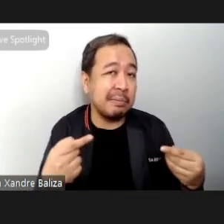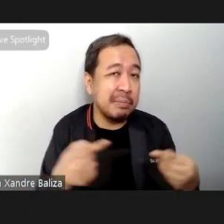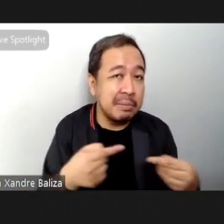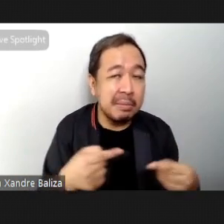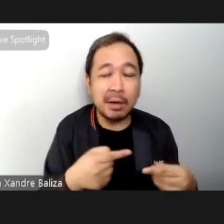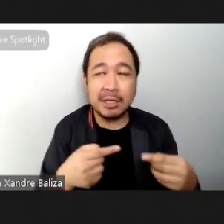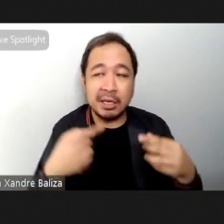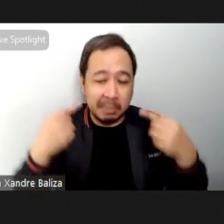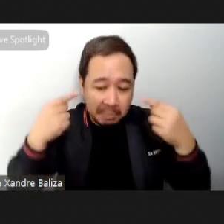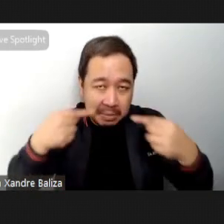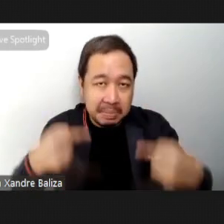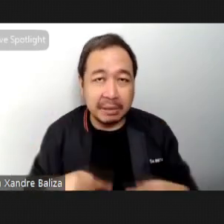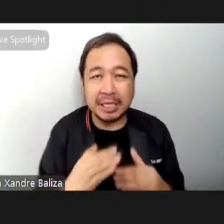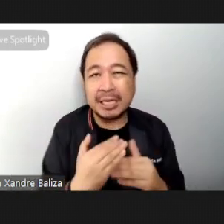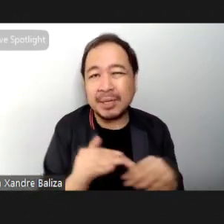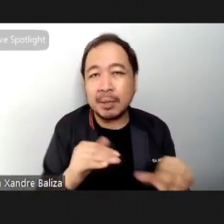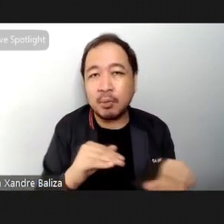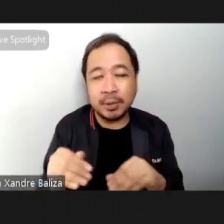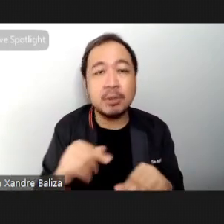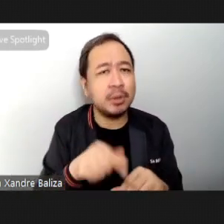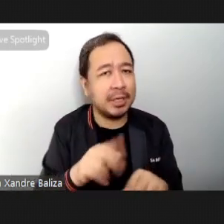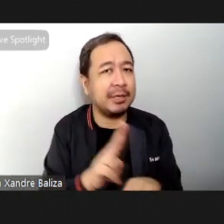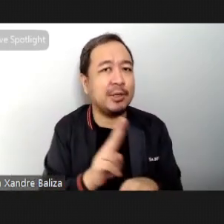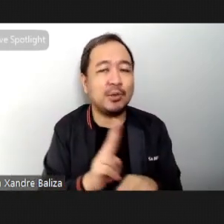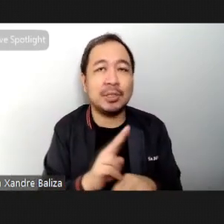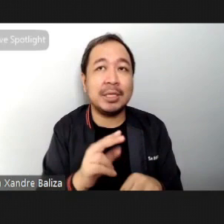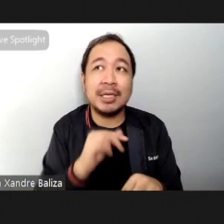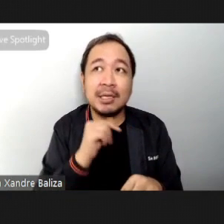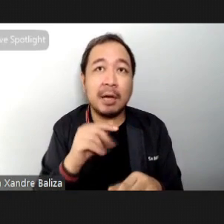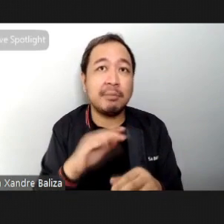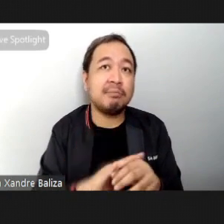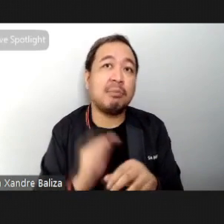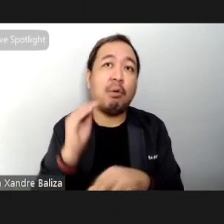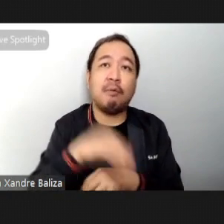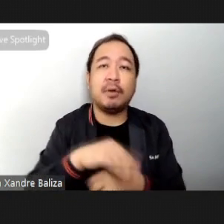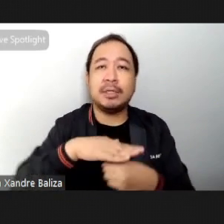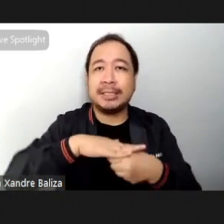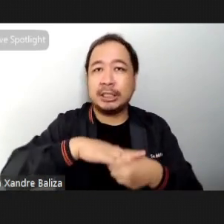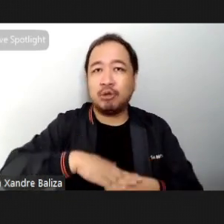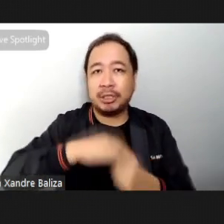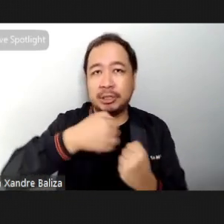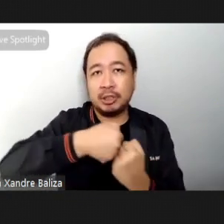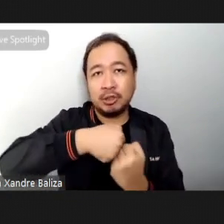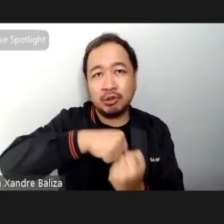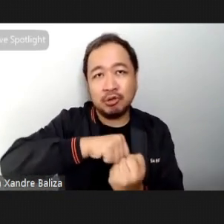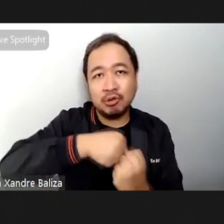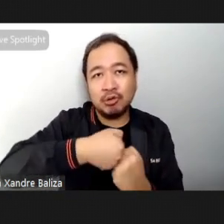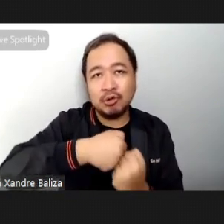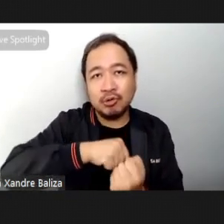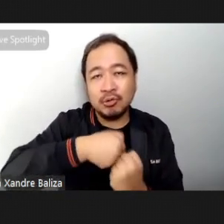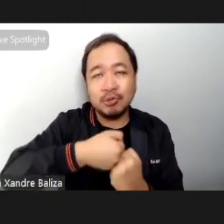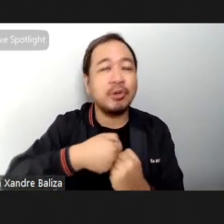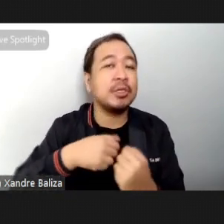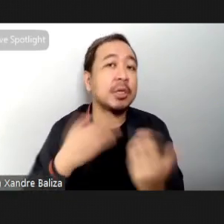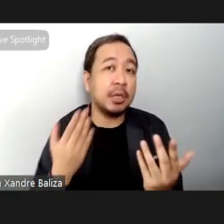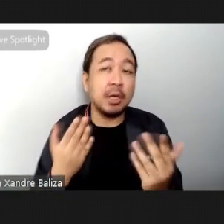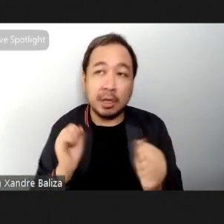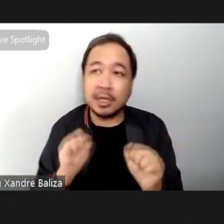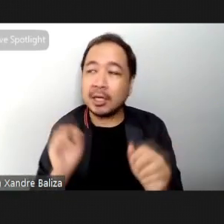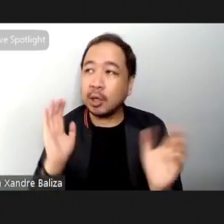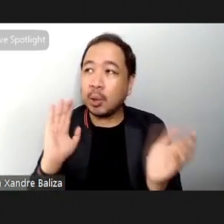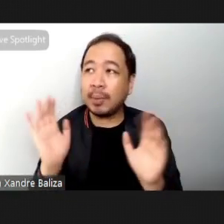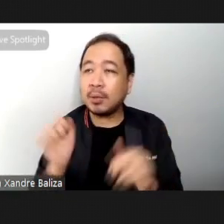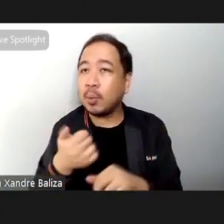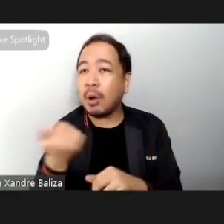you can get a decent workout without stressing your joints it is also advantageous compared to other non impact exercises such as